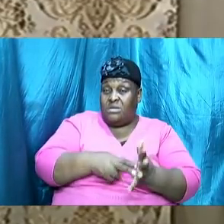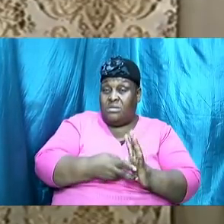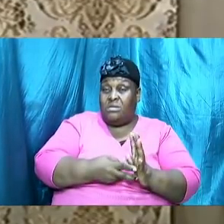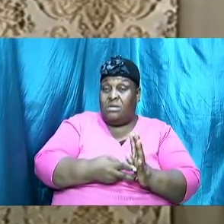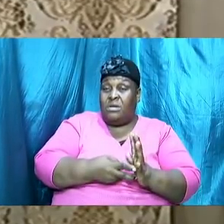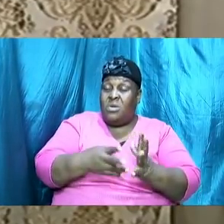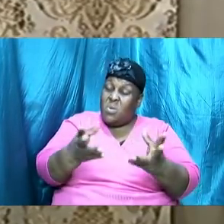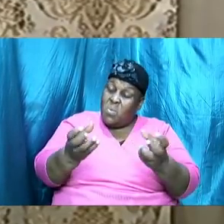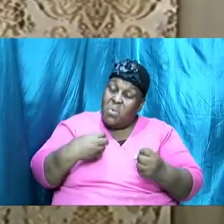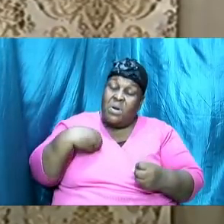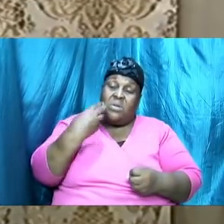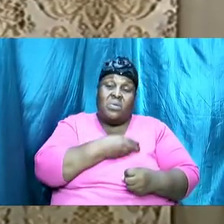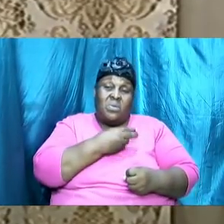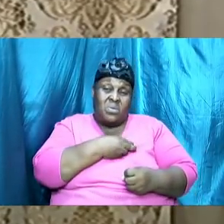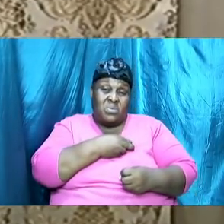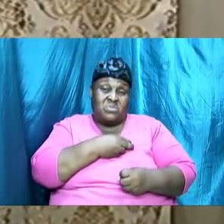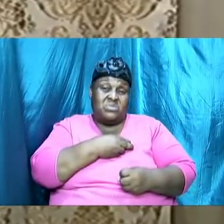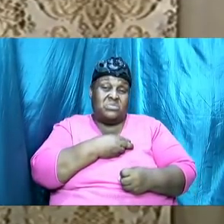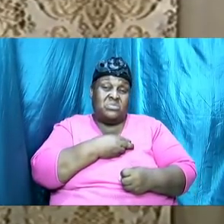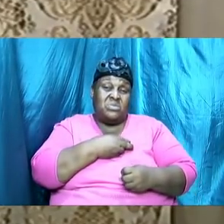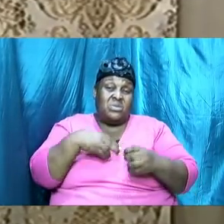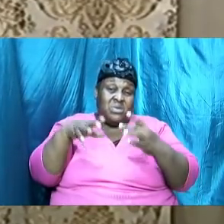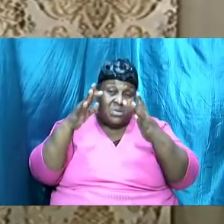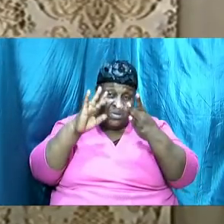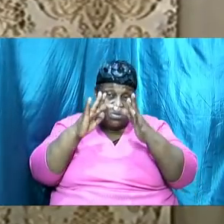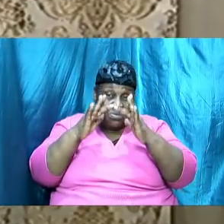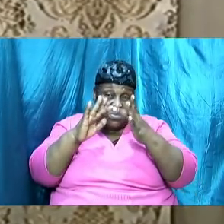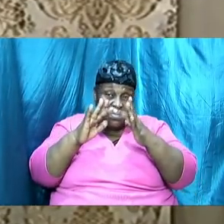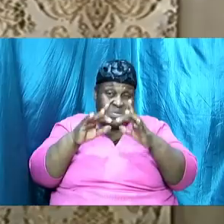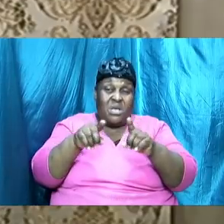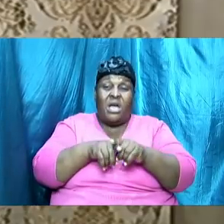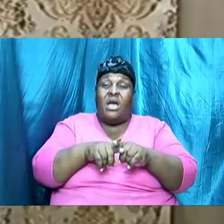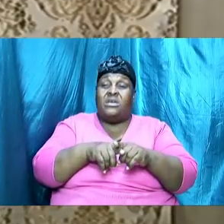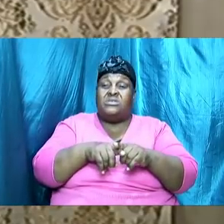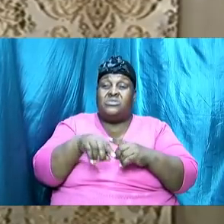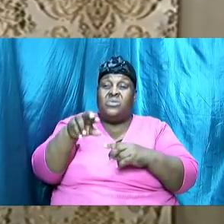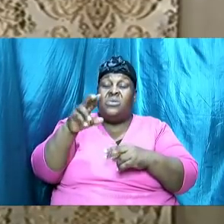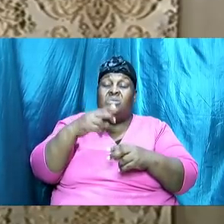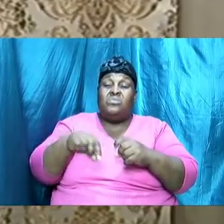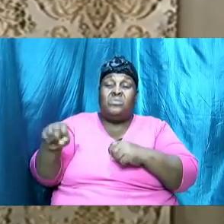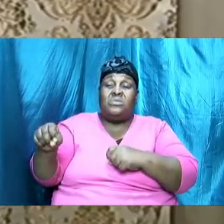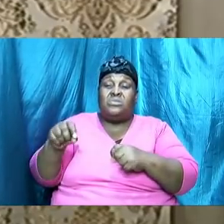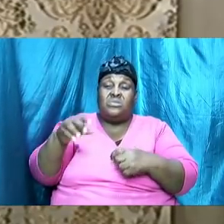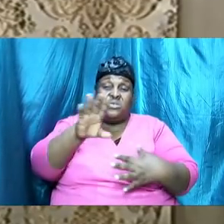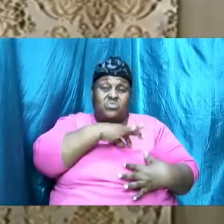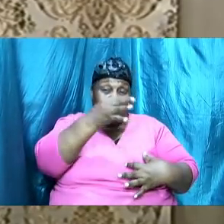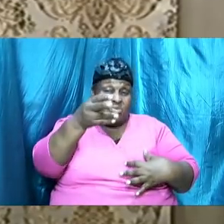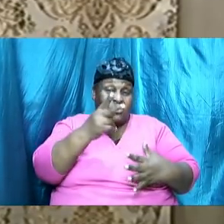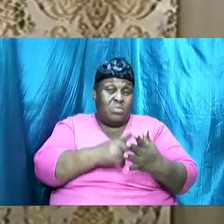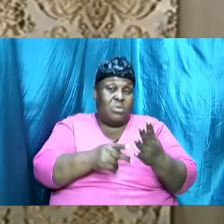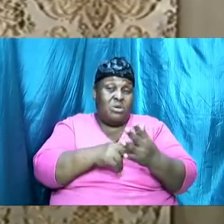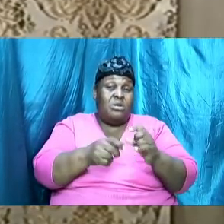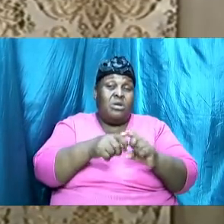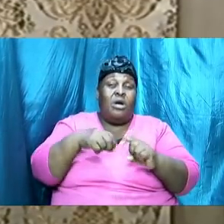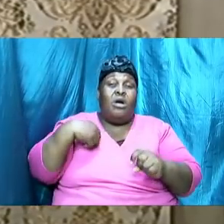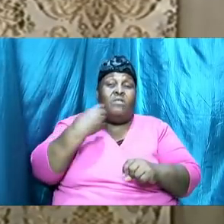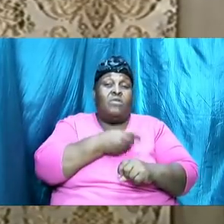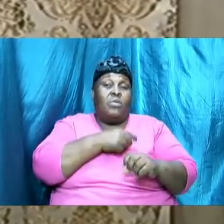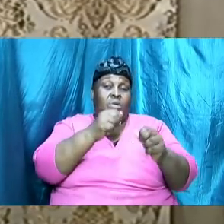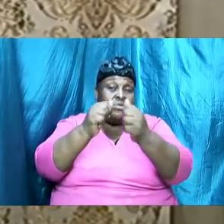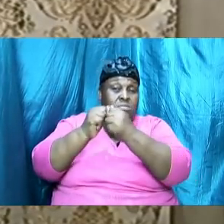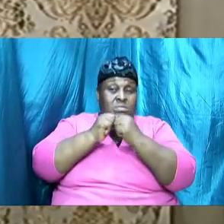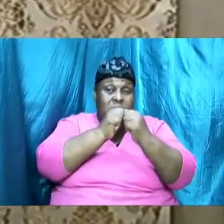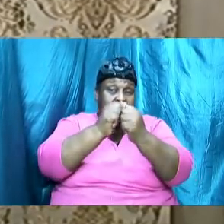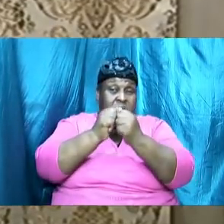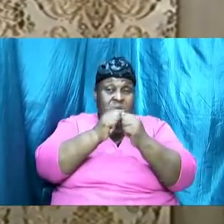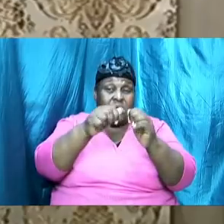I want us to tune in because as it relates to the spiritual part of our togetherness